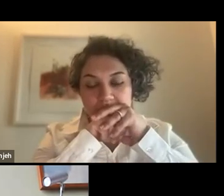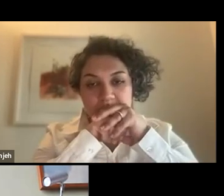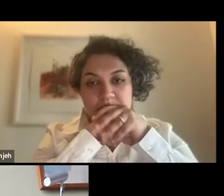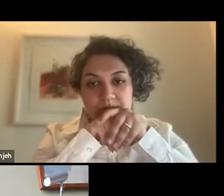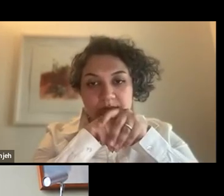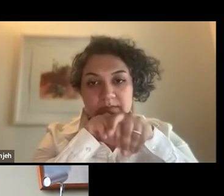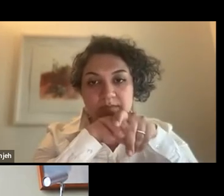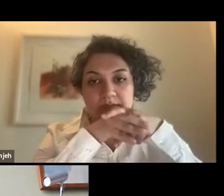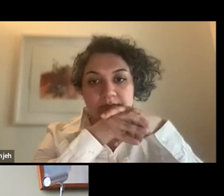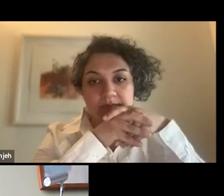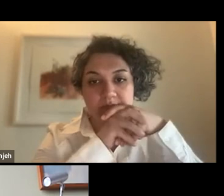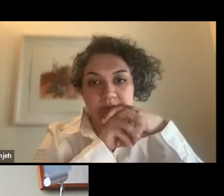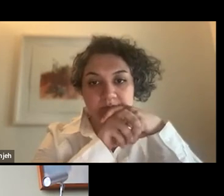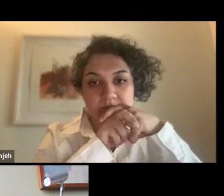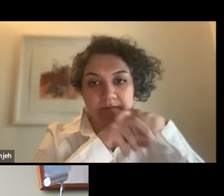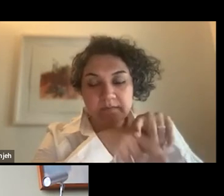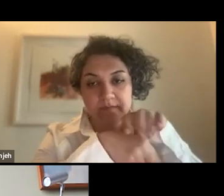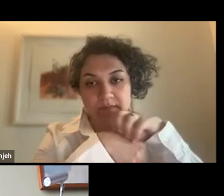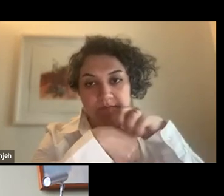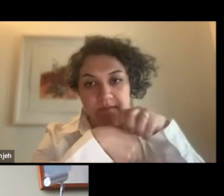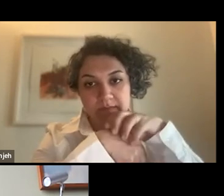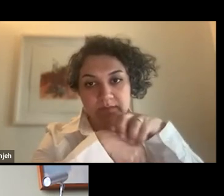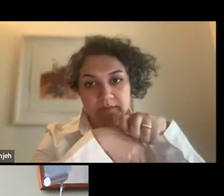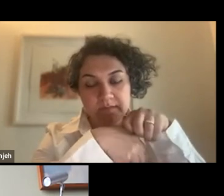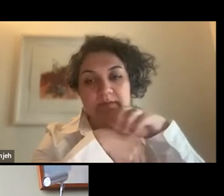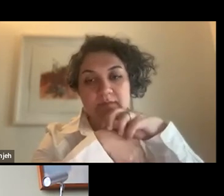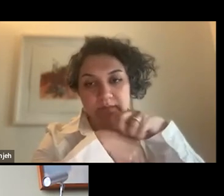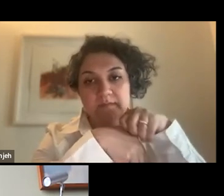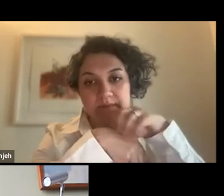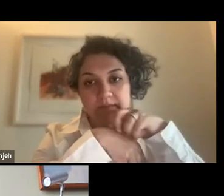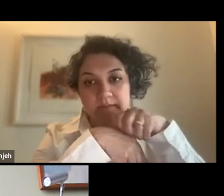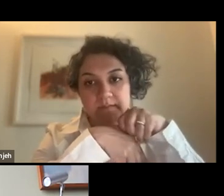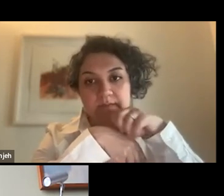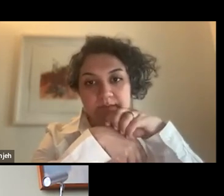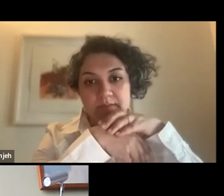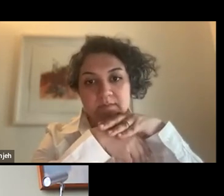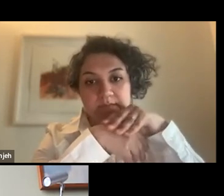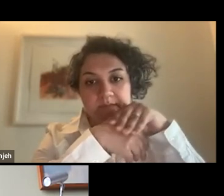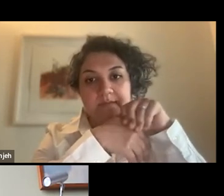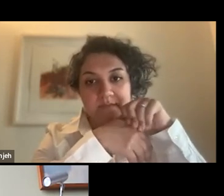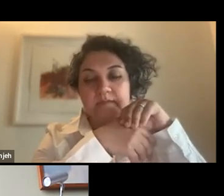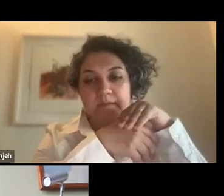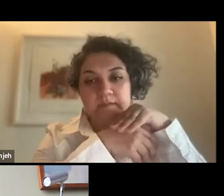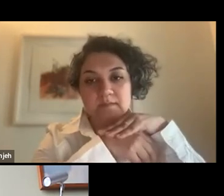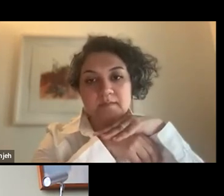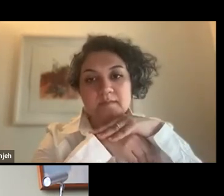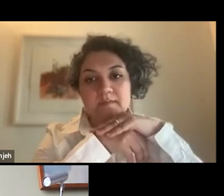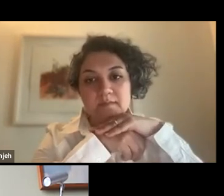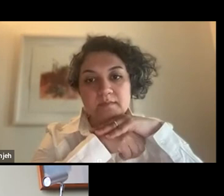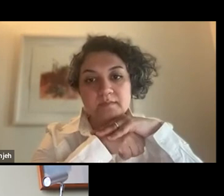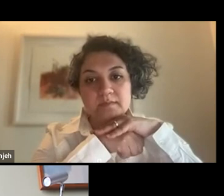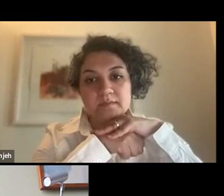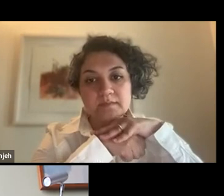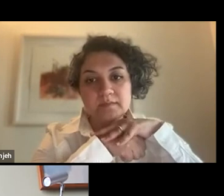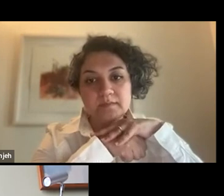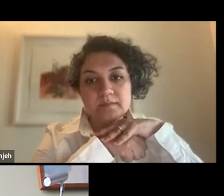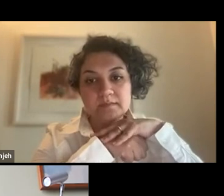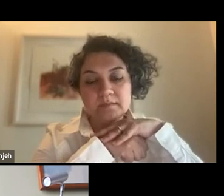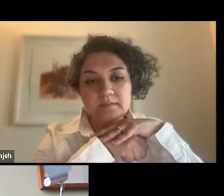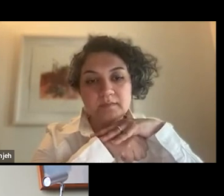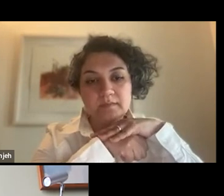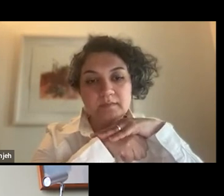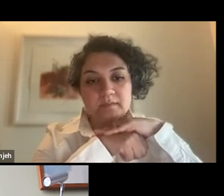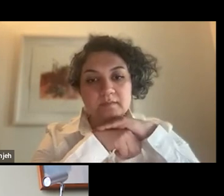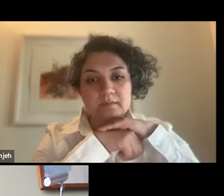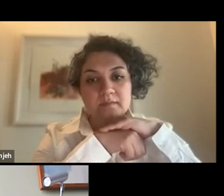Dr. It's a very big question for me artistically, because theater is about feeling, art is about